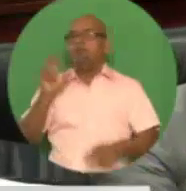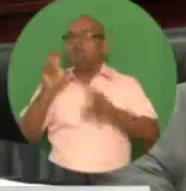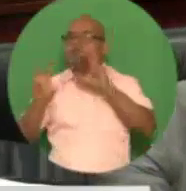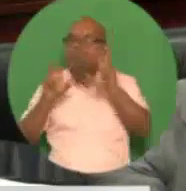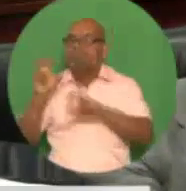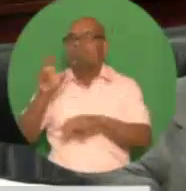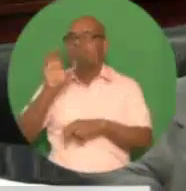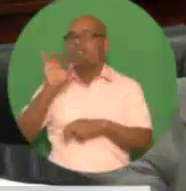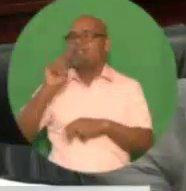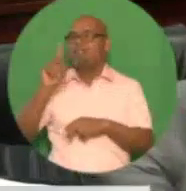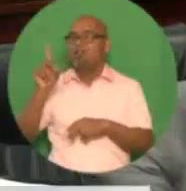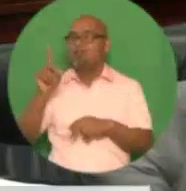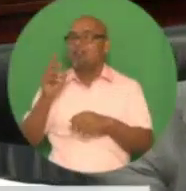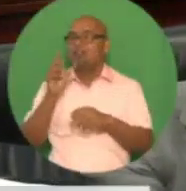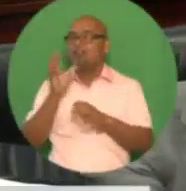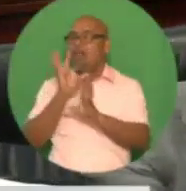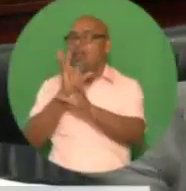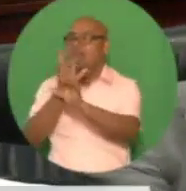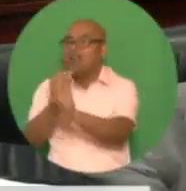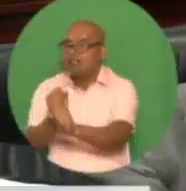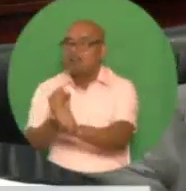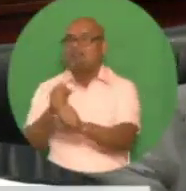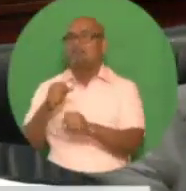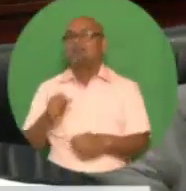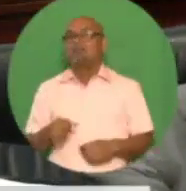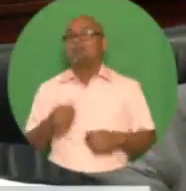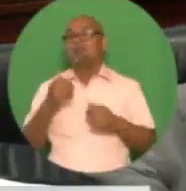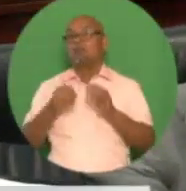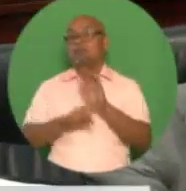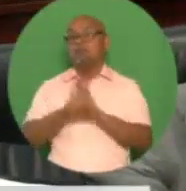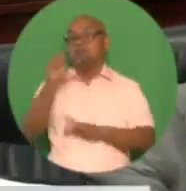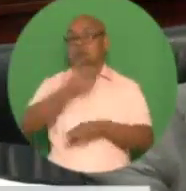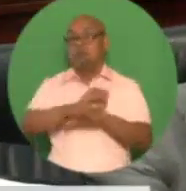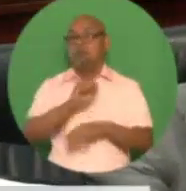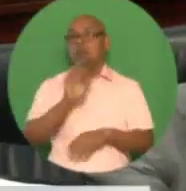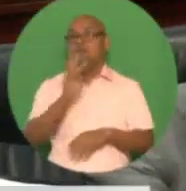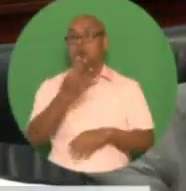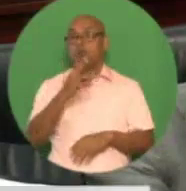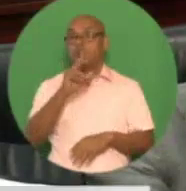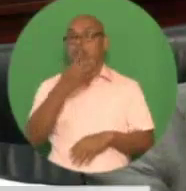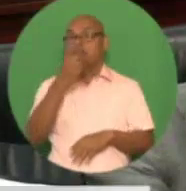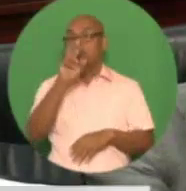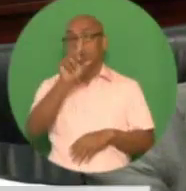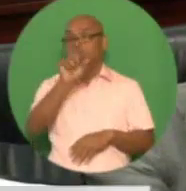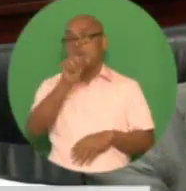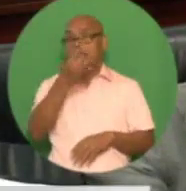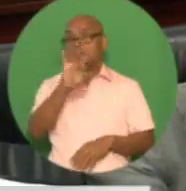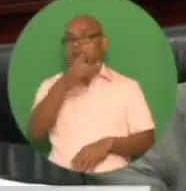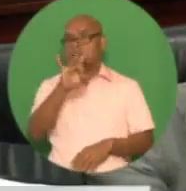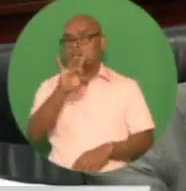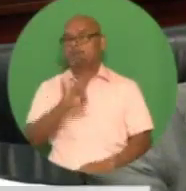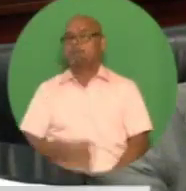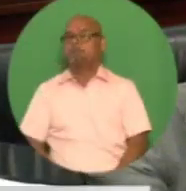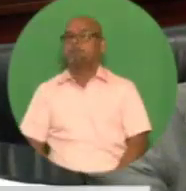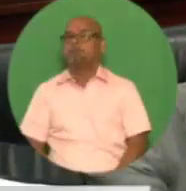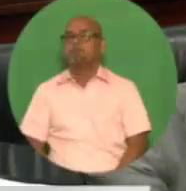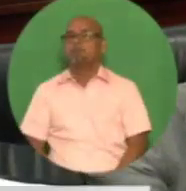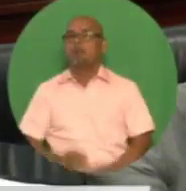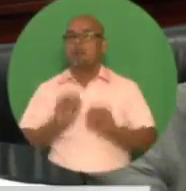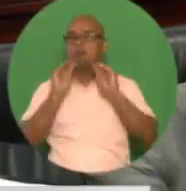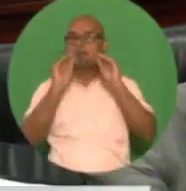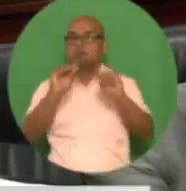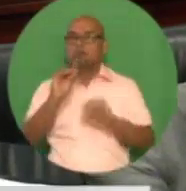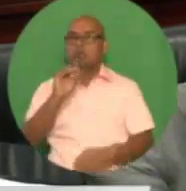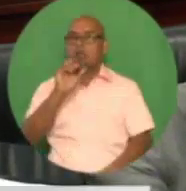On September the 4th, 2018, the asset-backed National Investment Fund bonds began to trade on the Trinidad and Tobago Stock